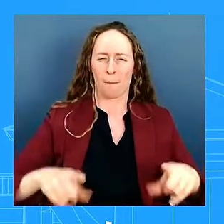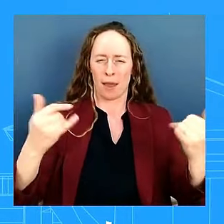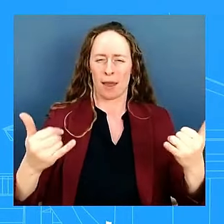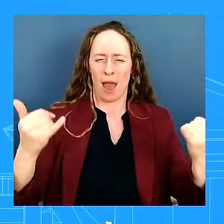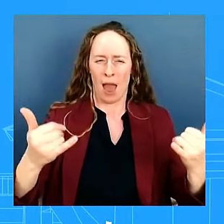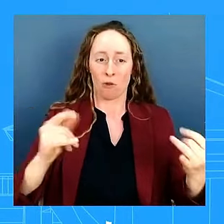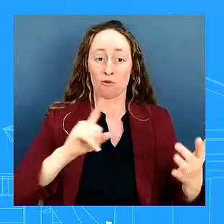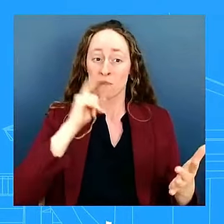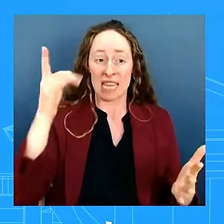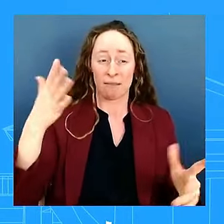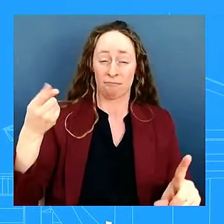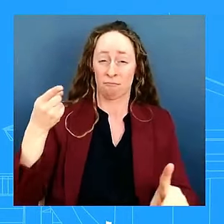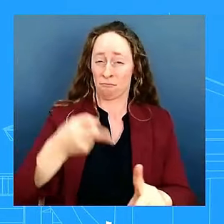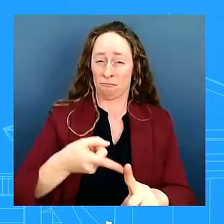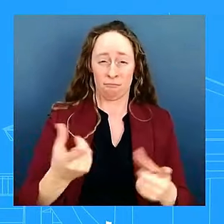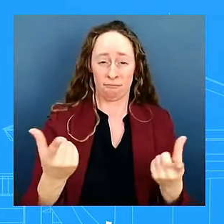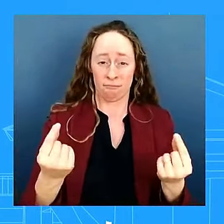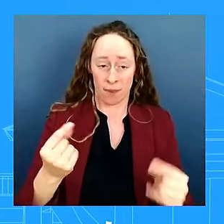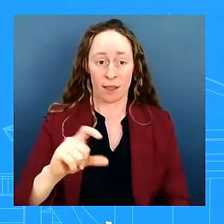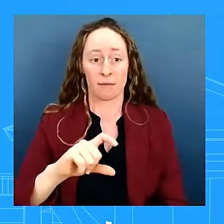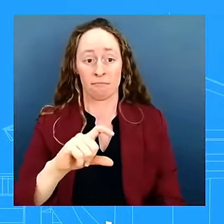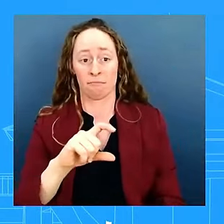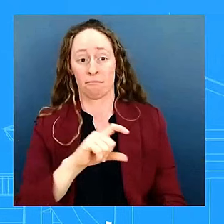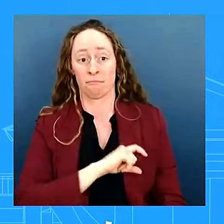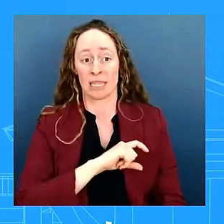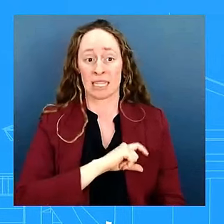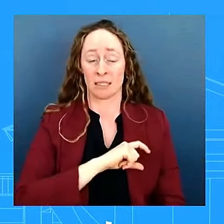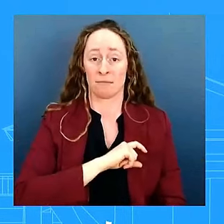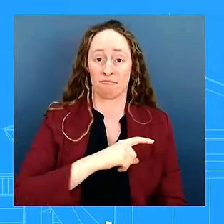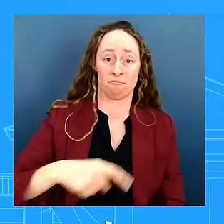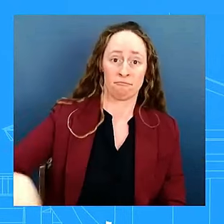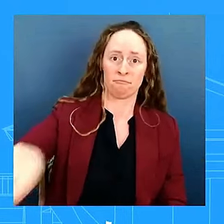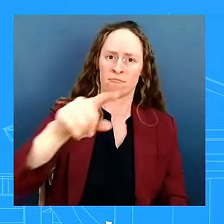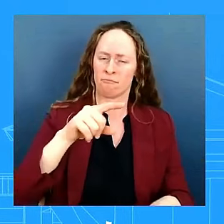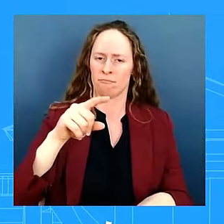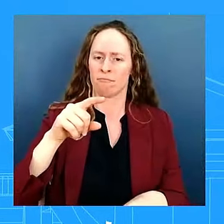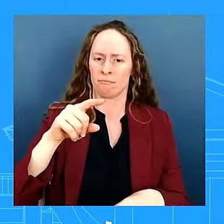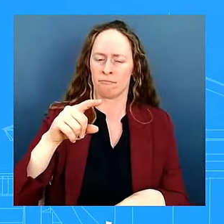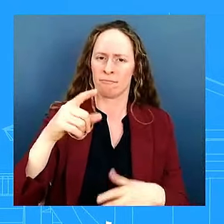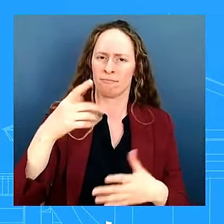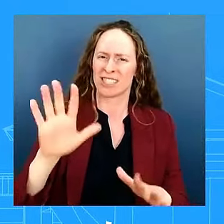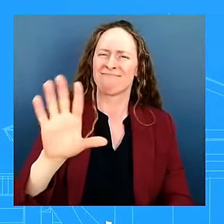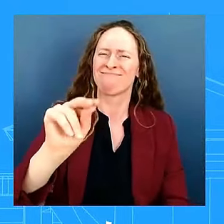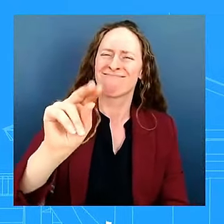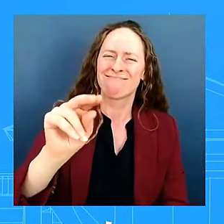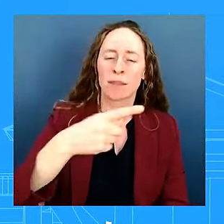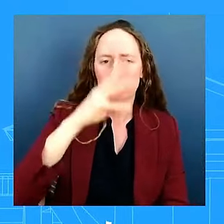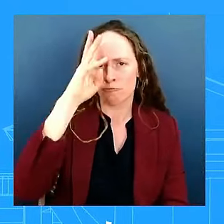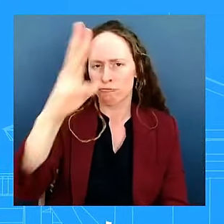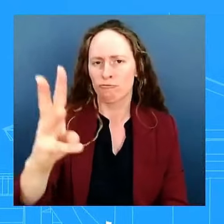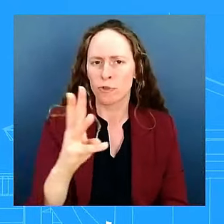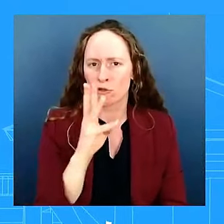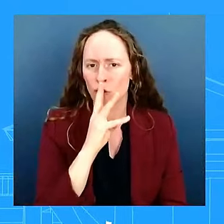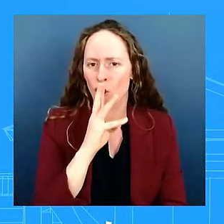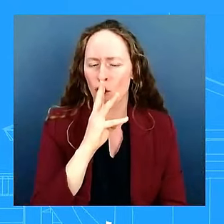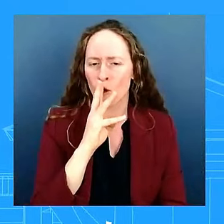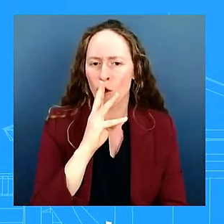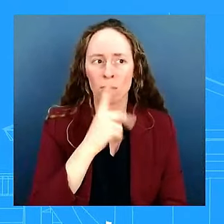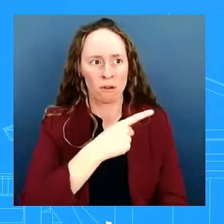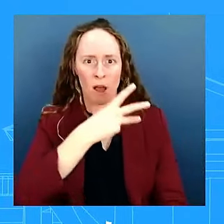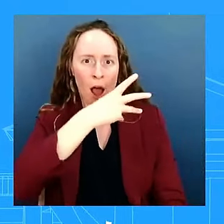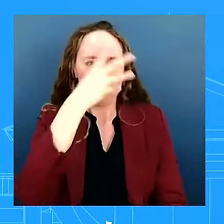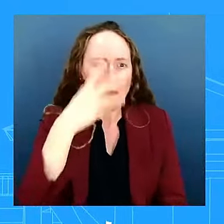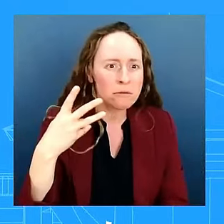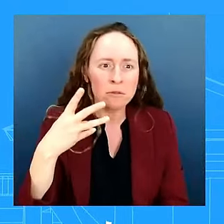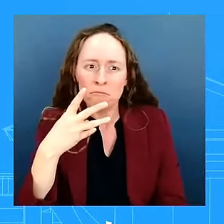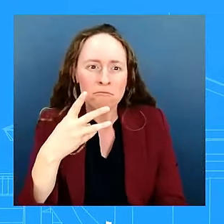has debunked this very bizarre and very hateful smear that's out there uh it is what